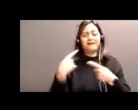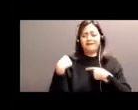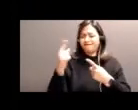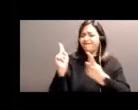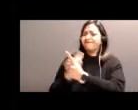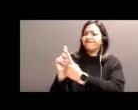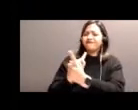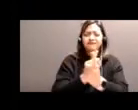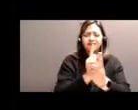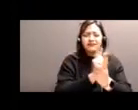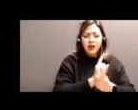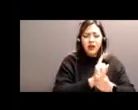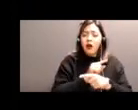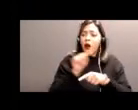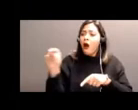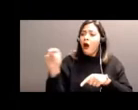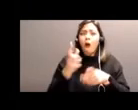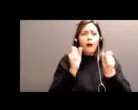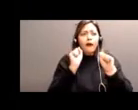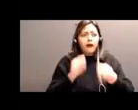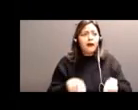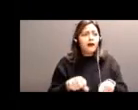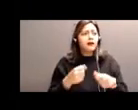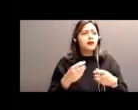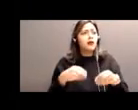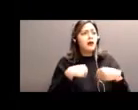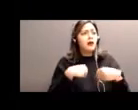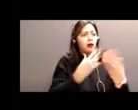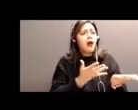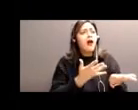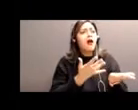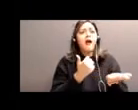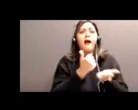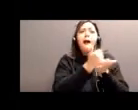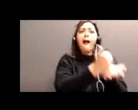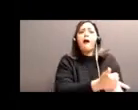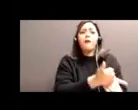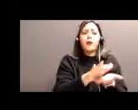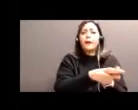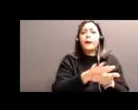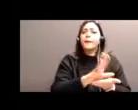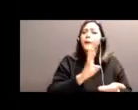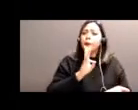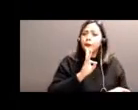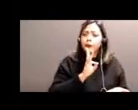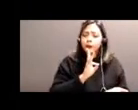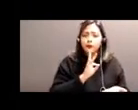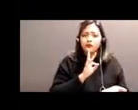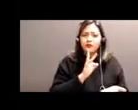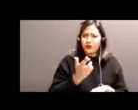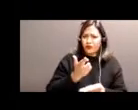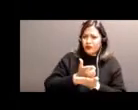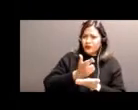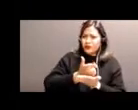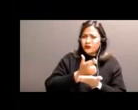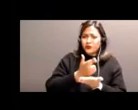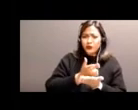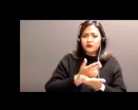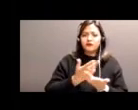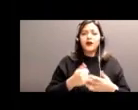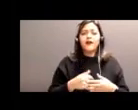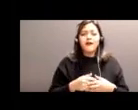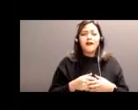provide that resource of helping with our water. Are resources within walking